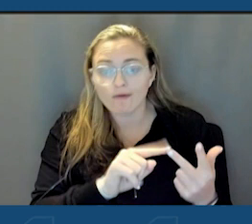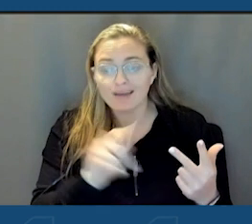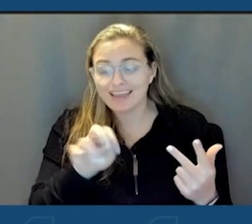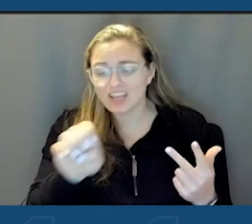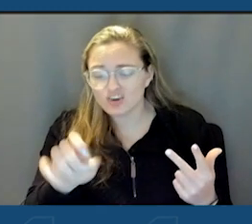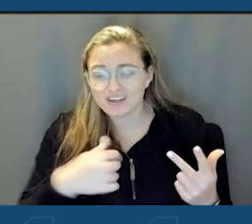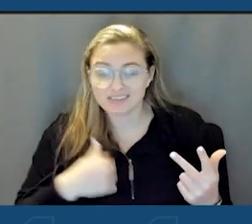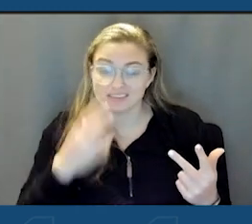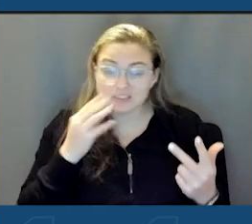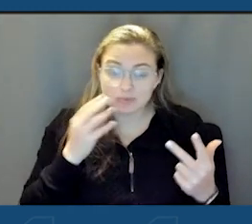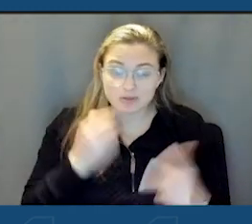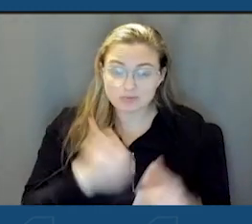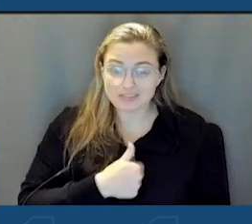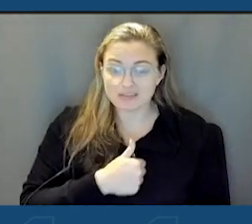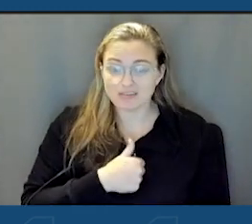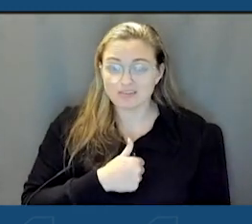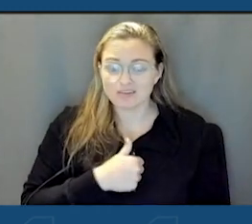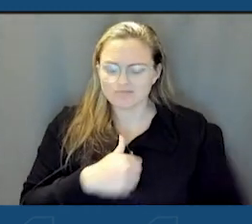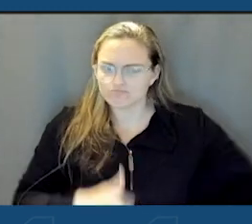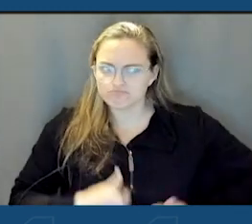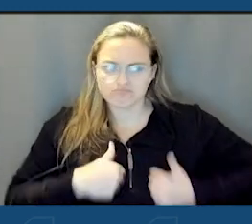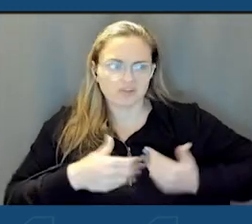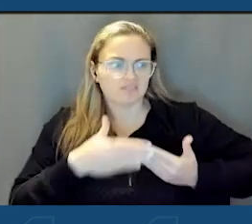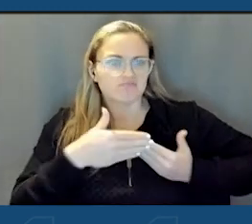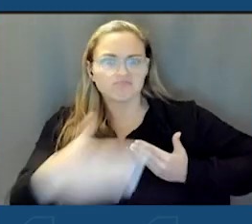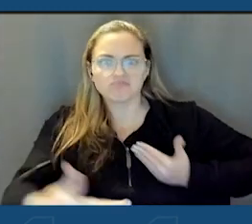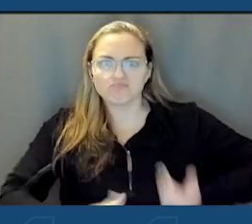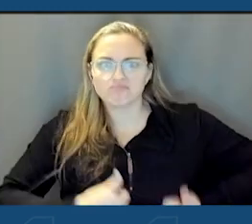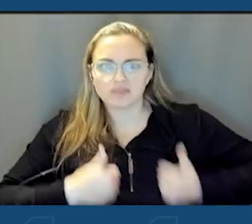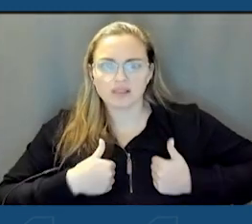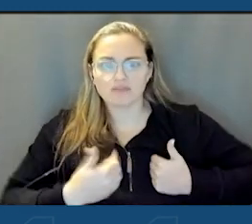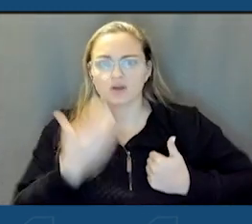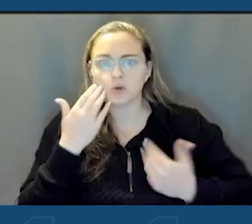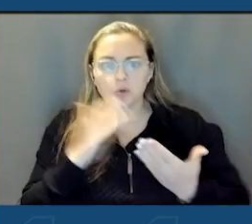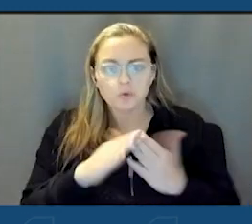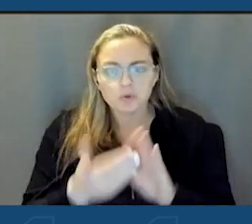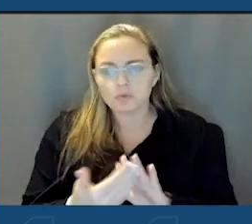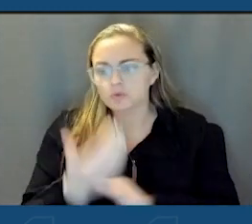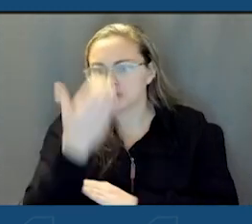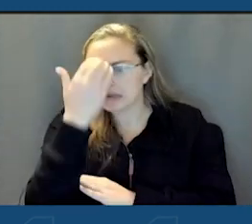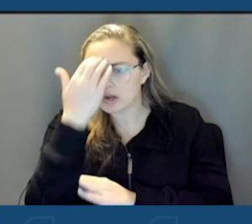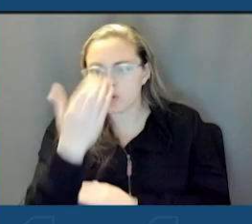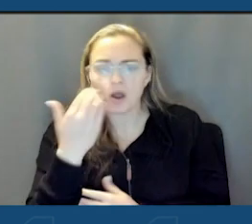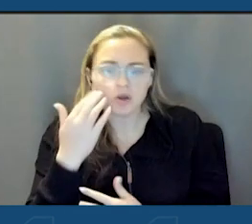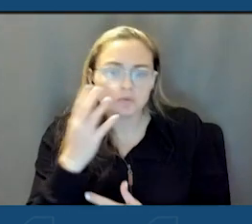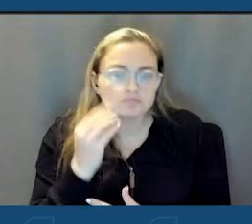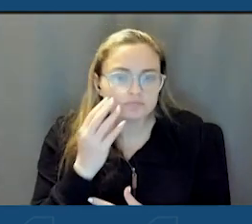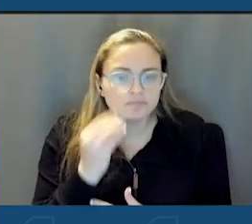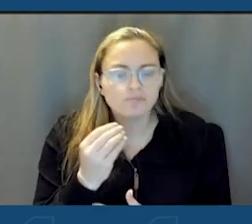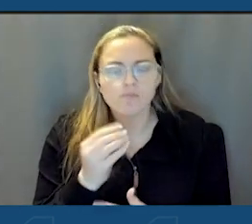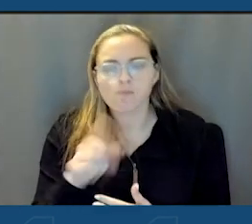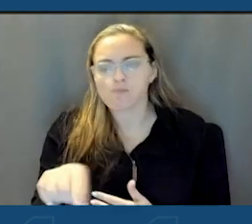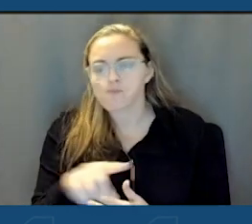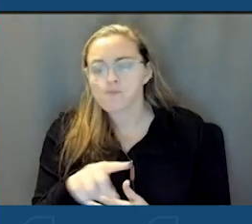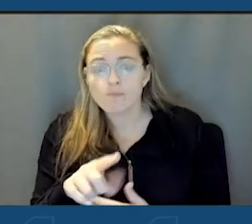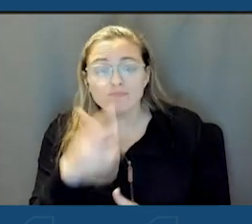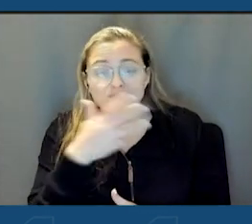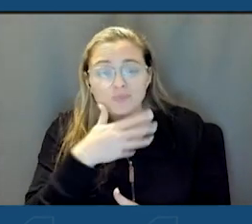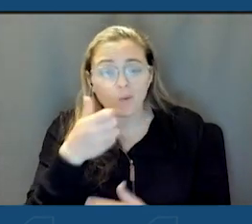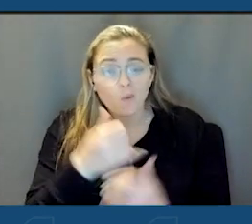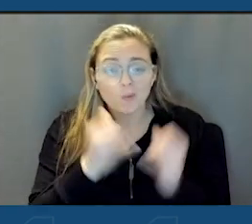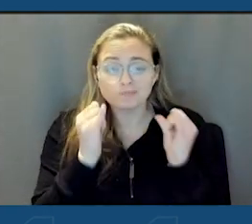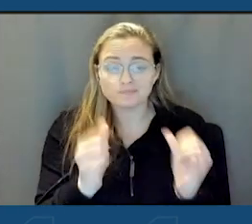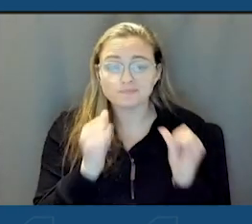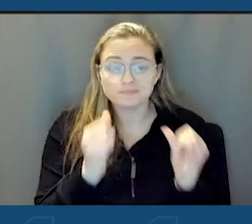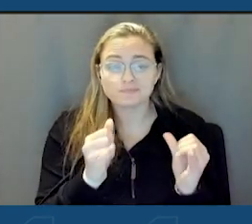it. I've been a lifelong western New Yorker, as I know all these communities so well. I know what we went through. Those of you who are as old as I am, and there aren't many in